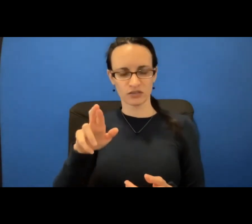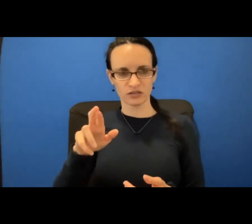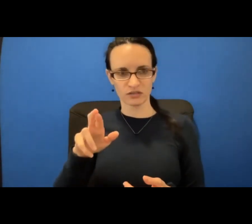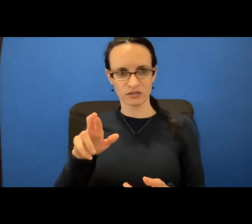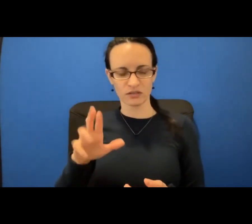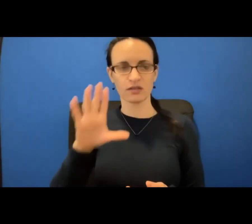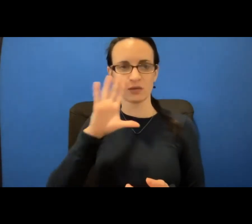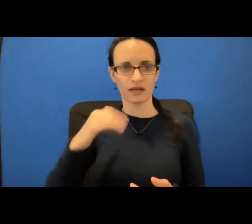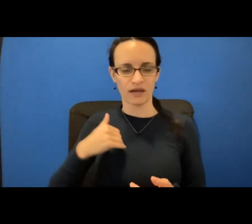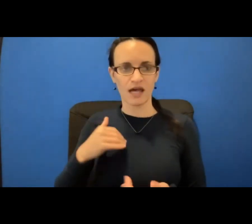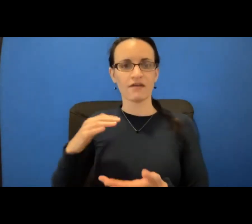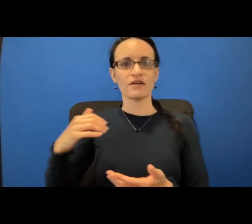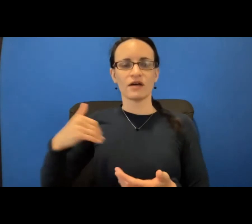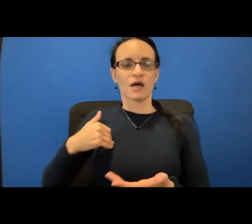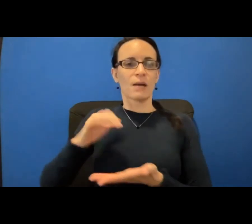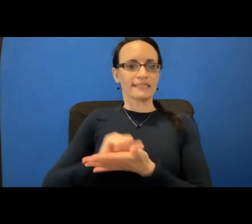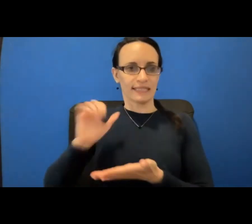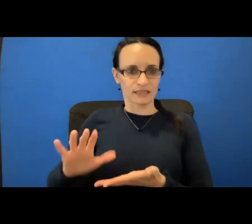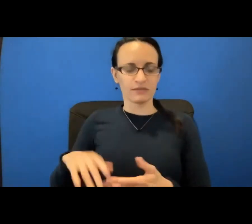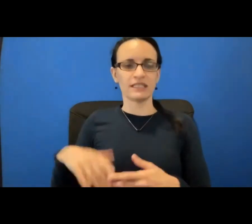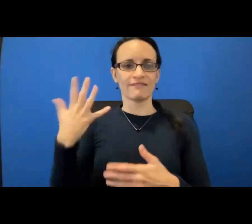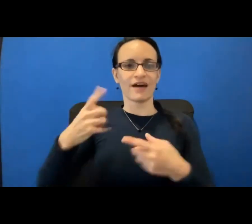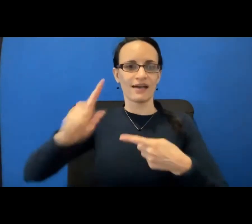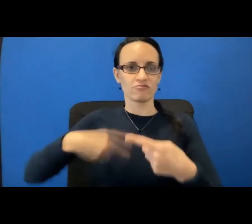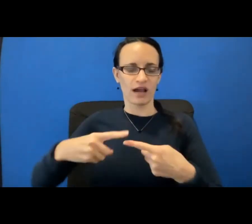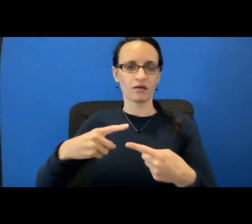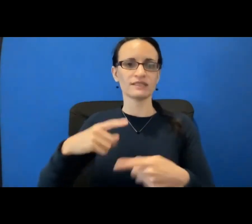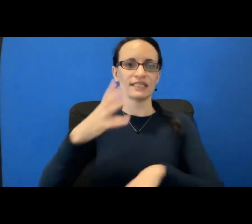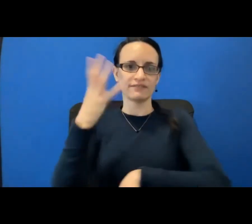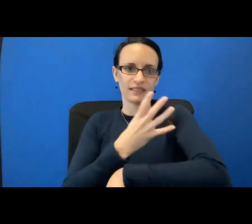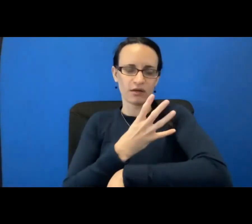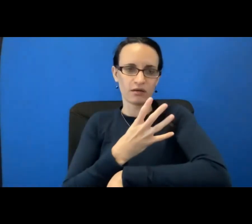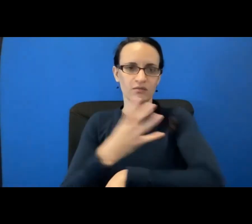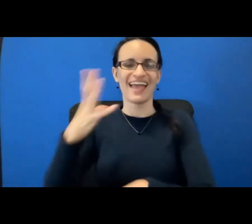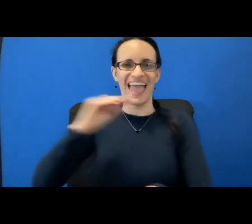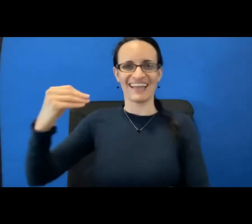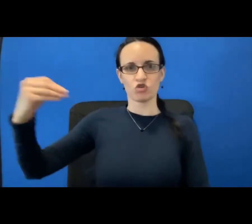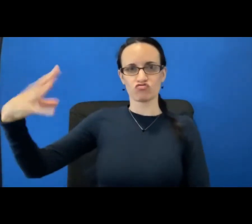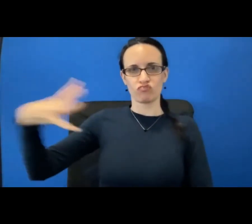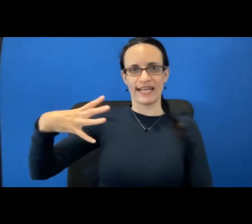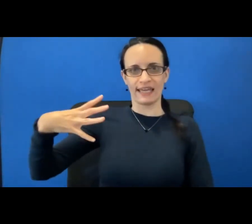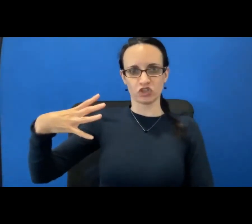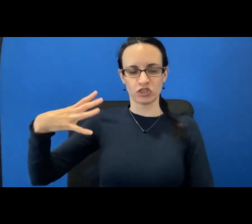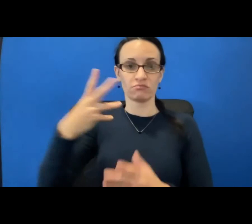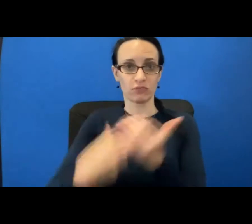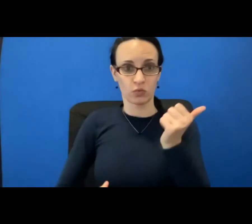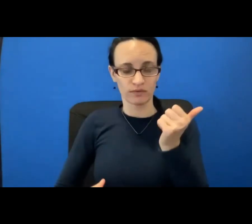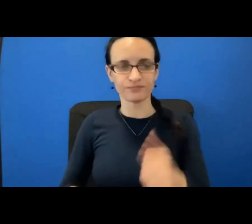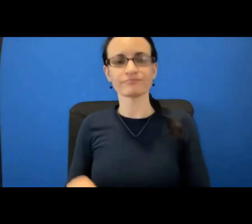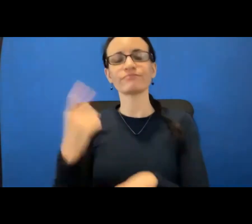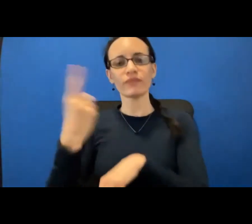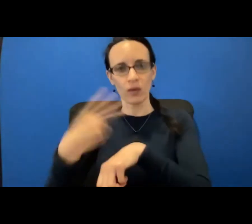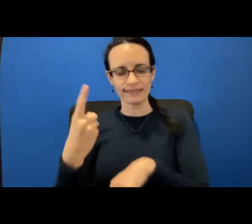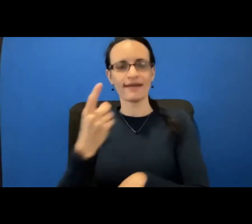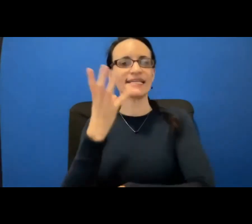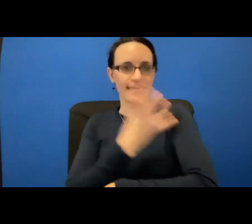rounds of chemotherapy and six weeks of radiation. And one day while I was going through chemotherapy, you know, share this